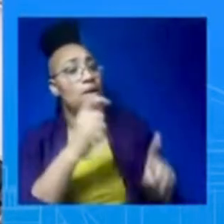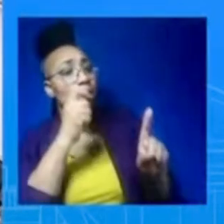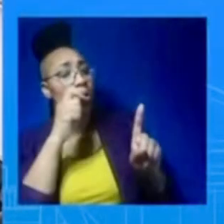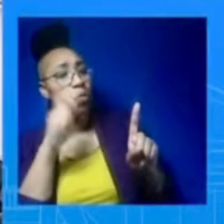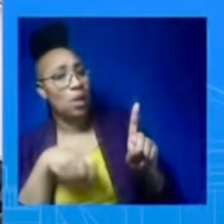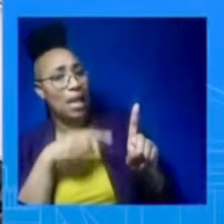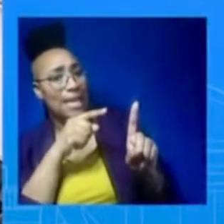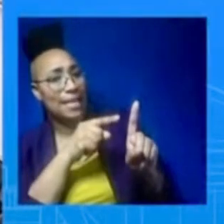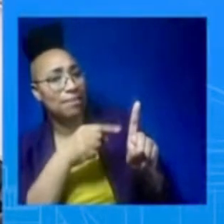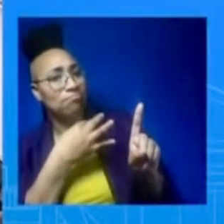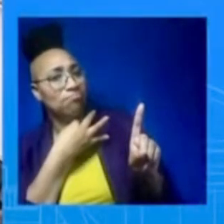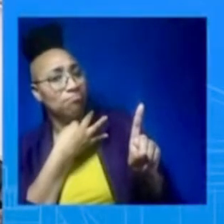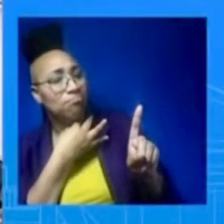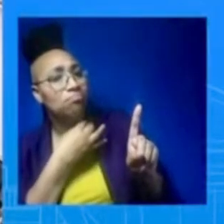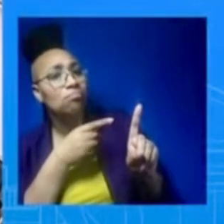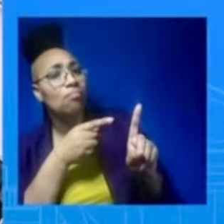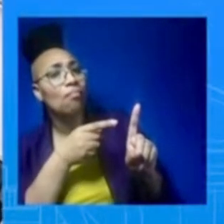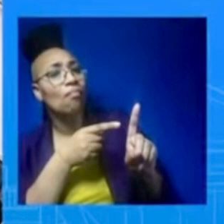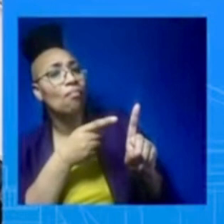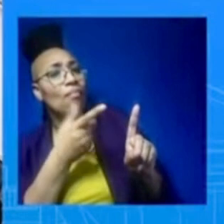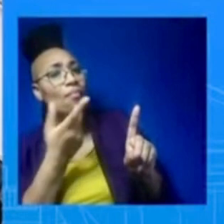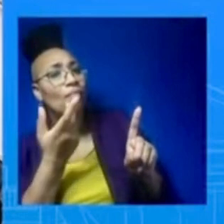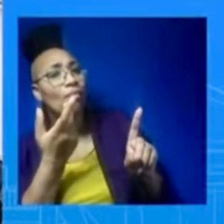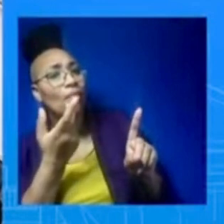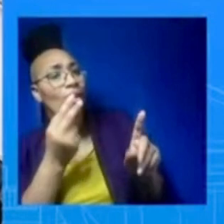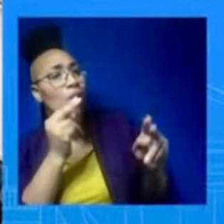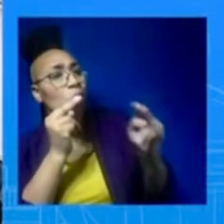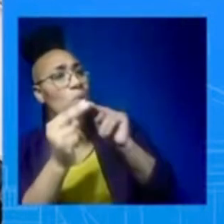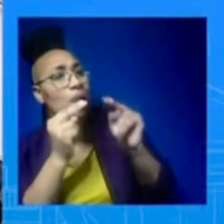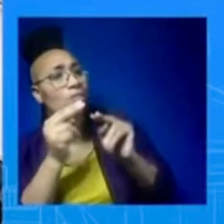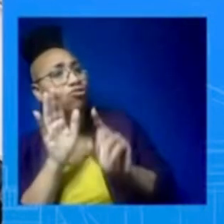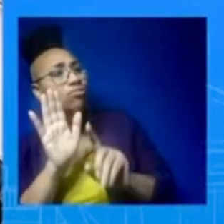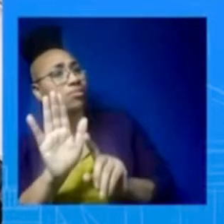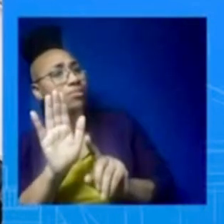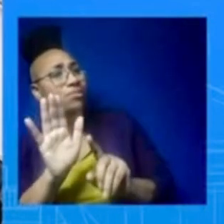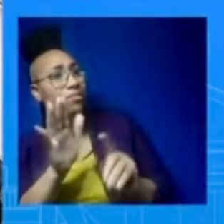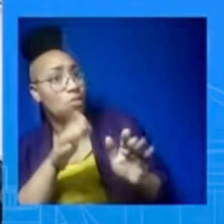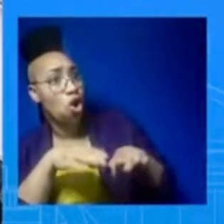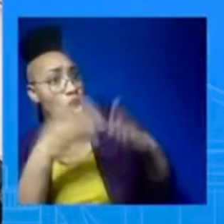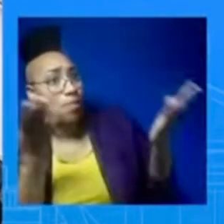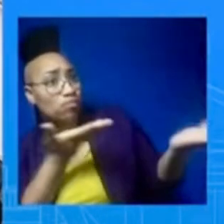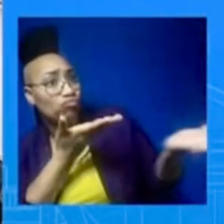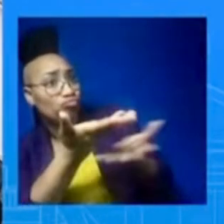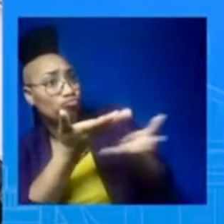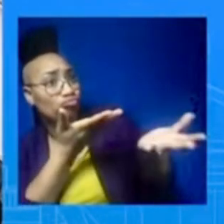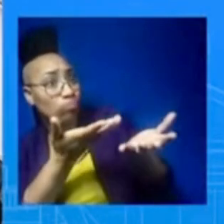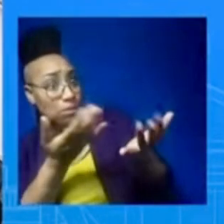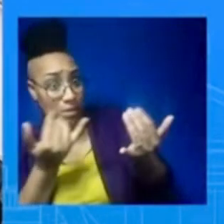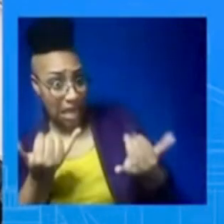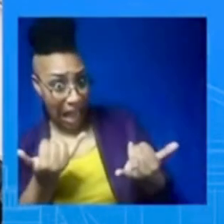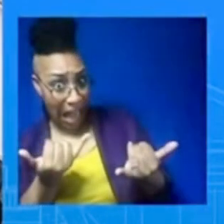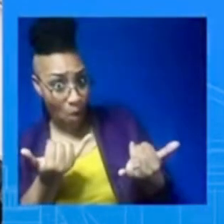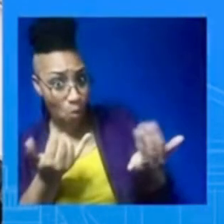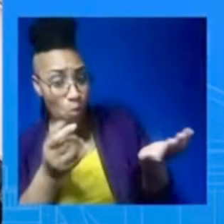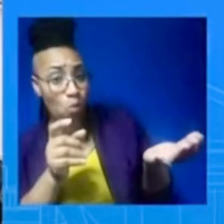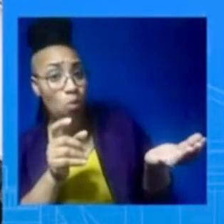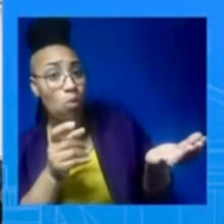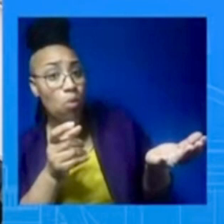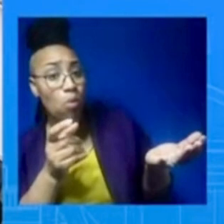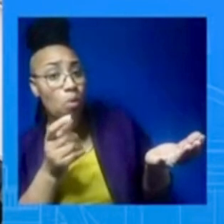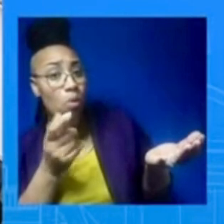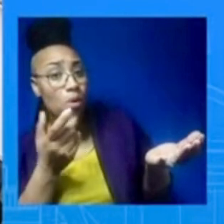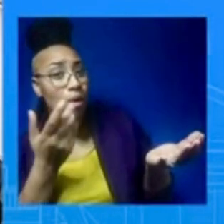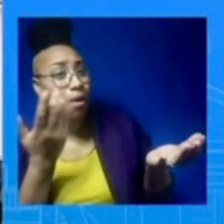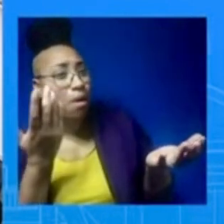any serious effort or is there any effort from the administration side to look at pathways to peace? Do we have any